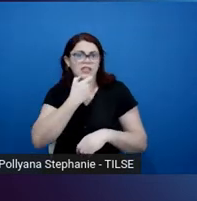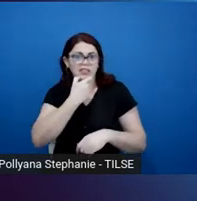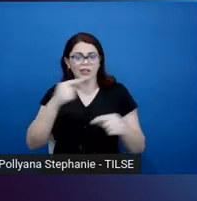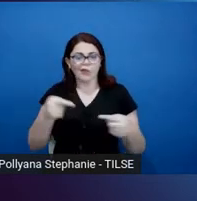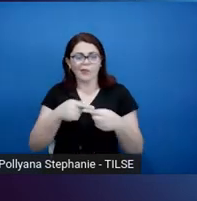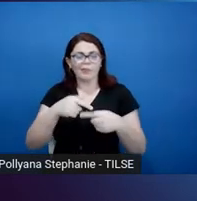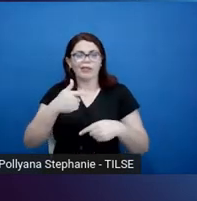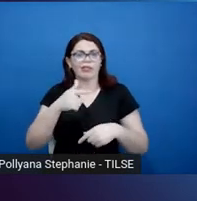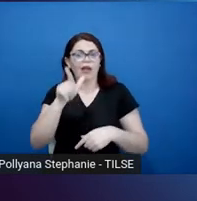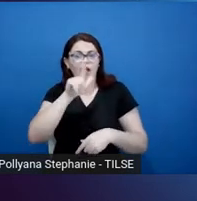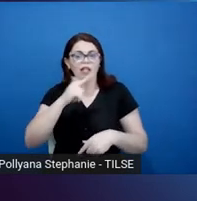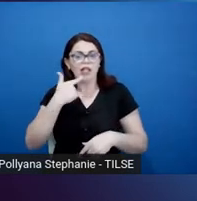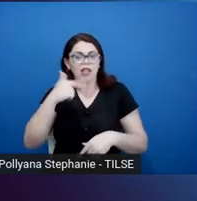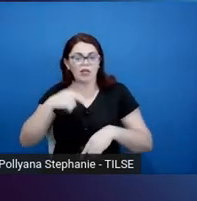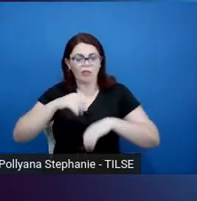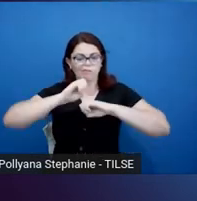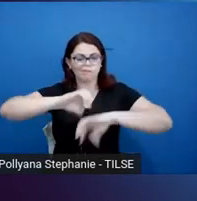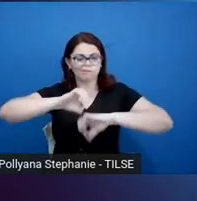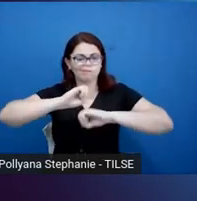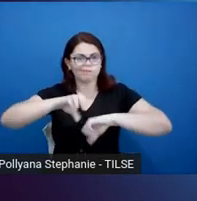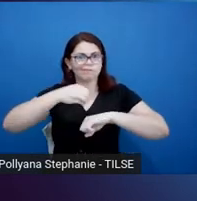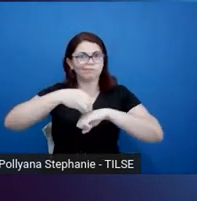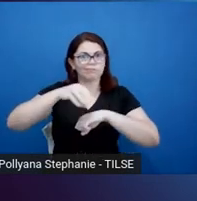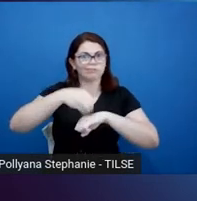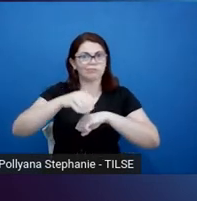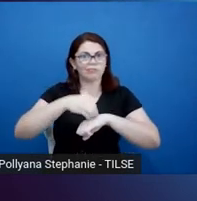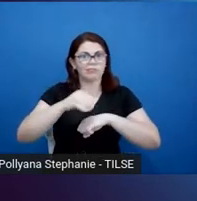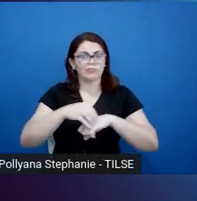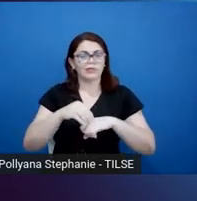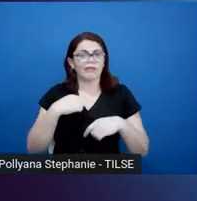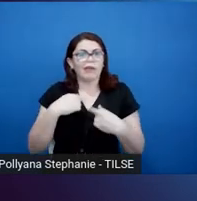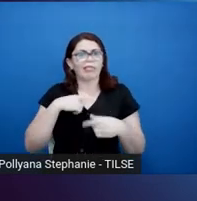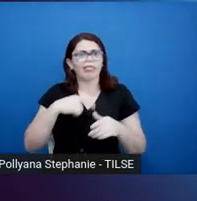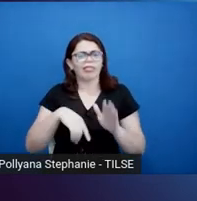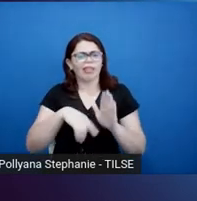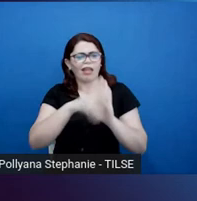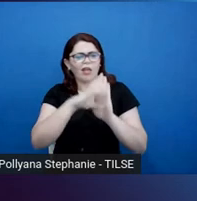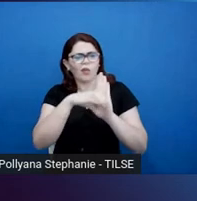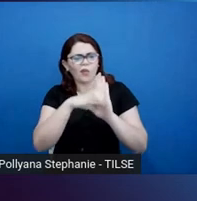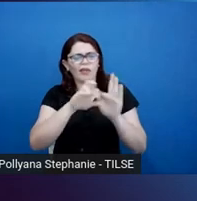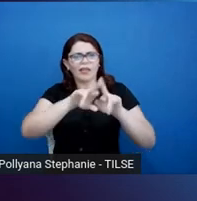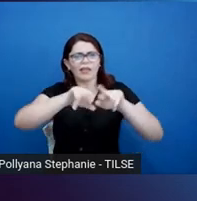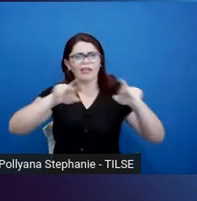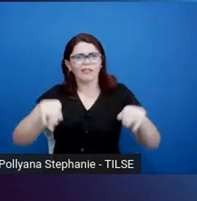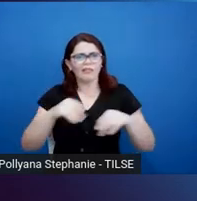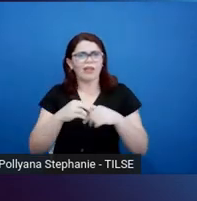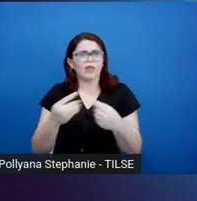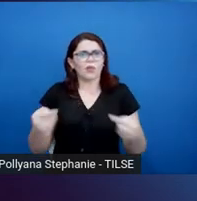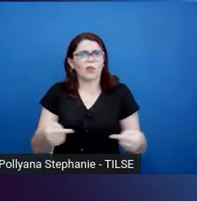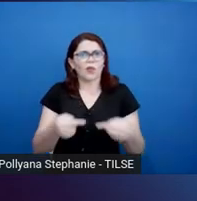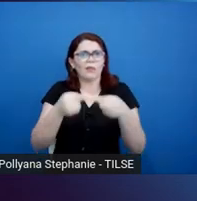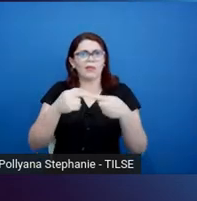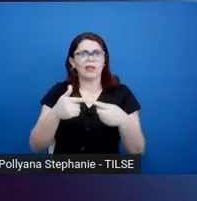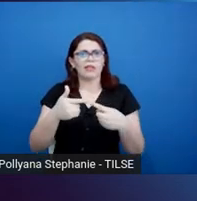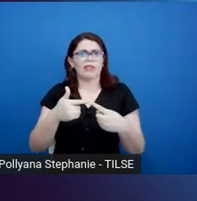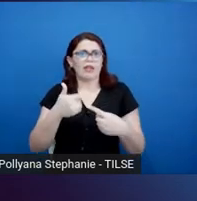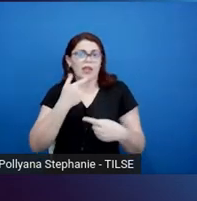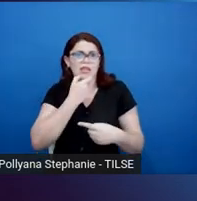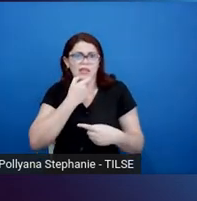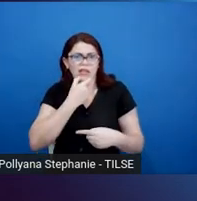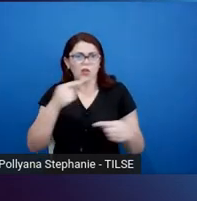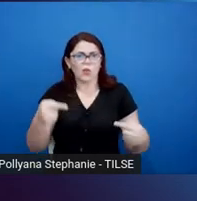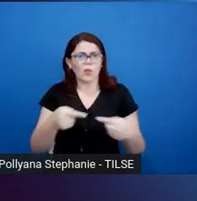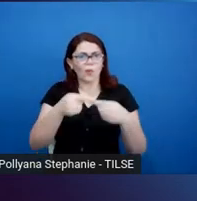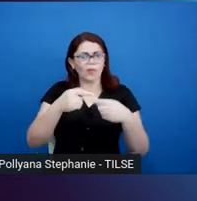to kind of explore some of the descriptions that have been made of English medium instruction and what we know